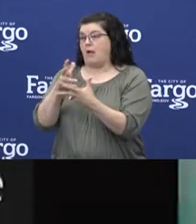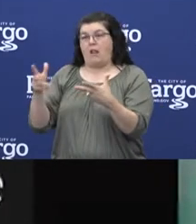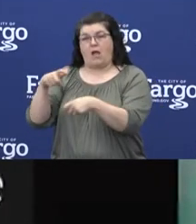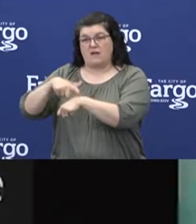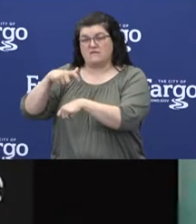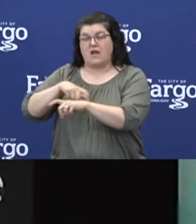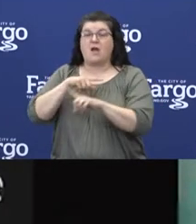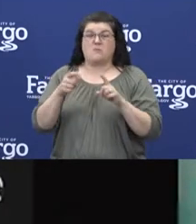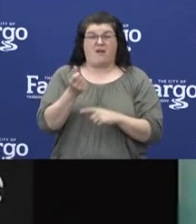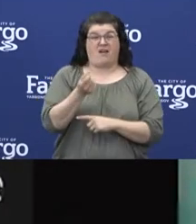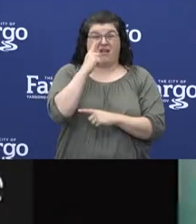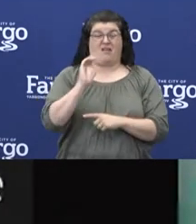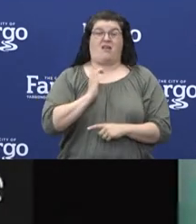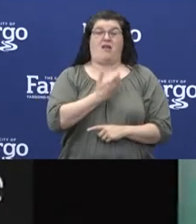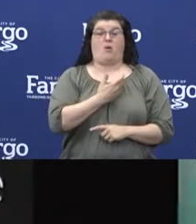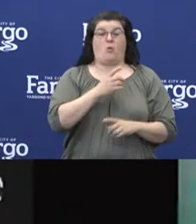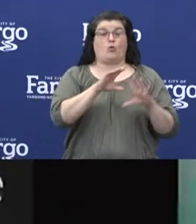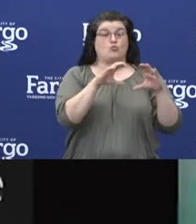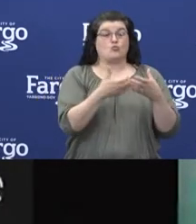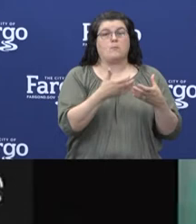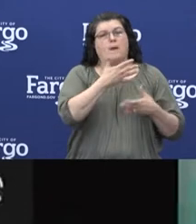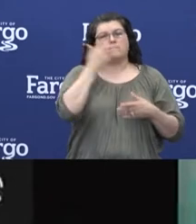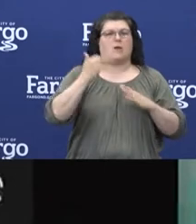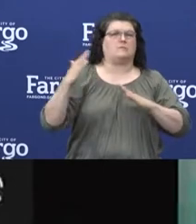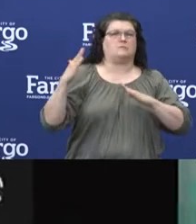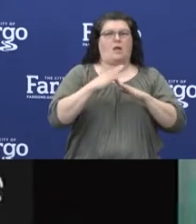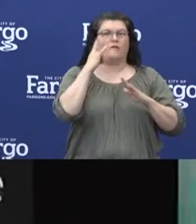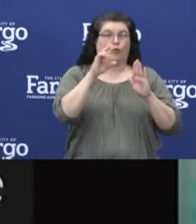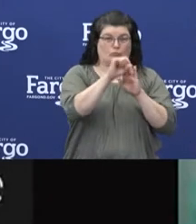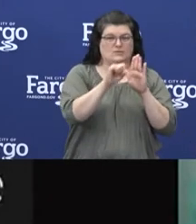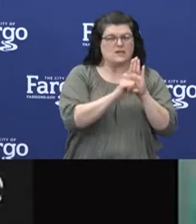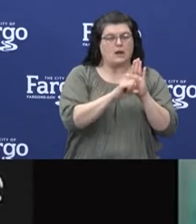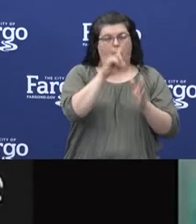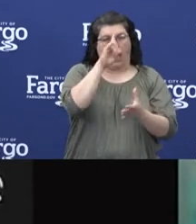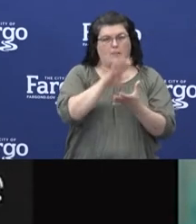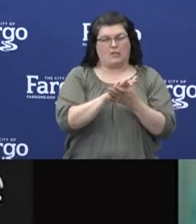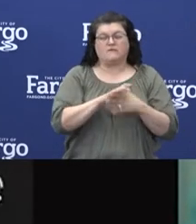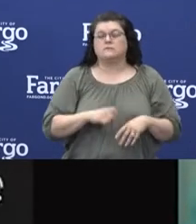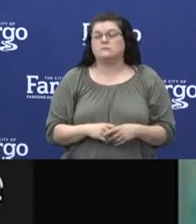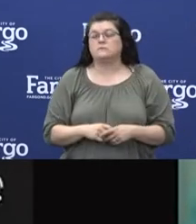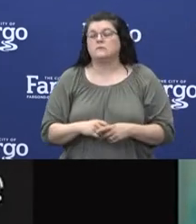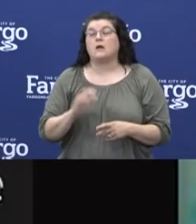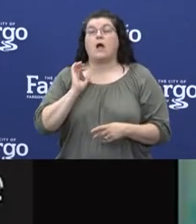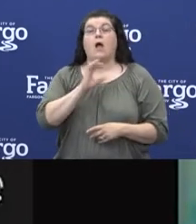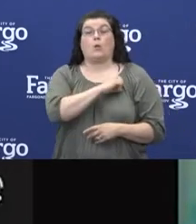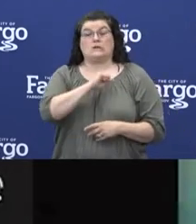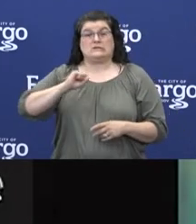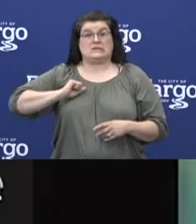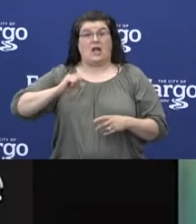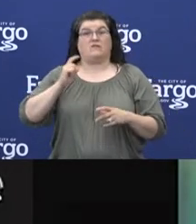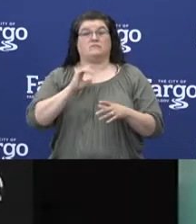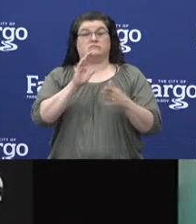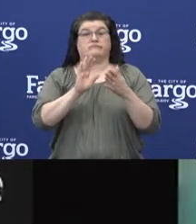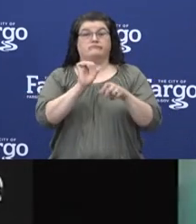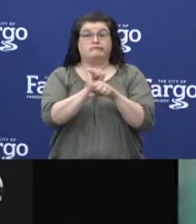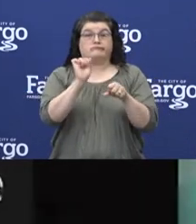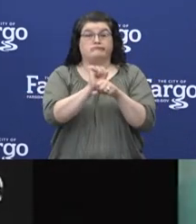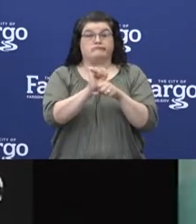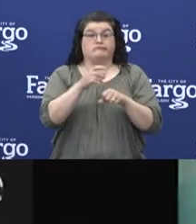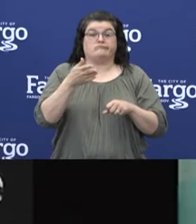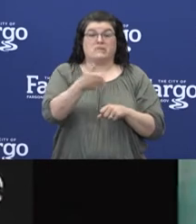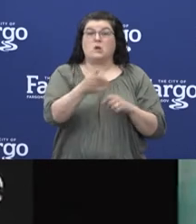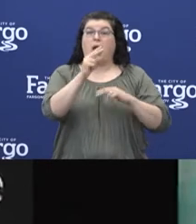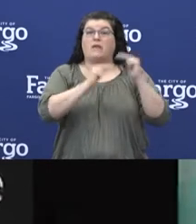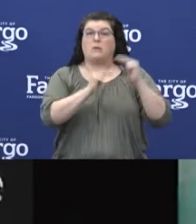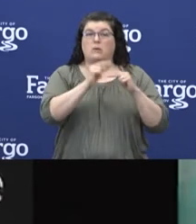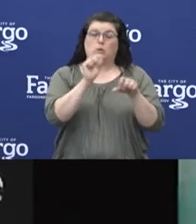but I truly believe our group is the best in the state. Having staff on site six feet apart, of course, working collectively to